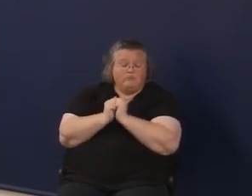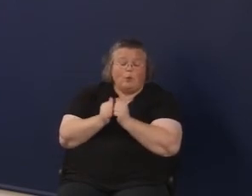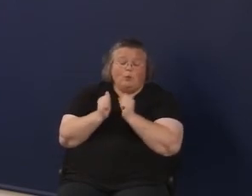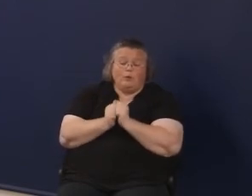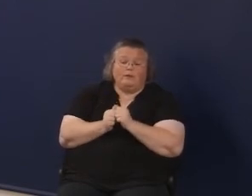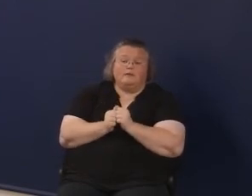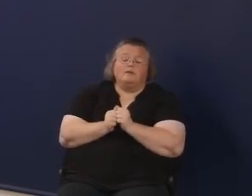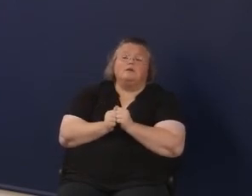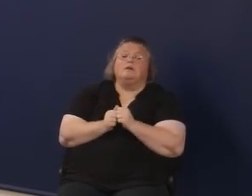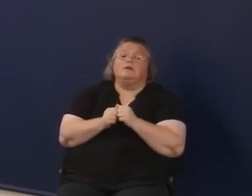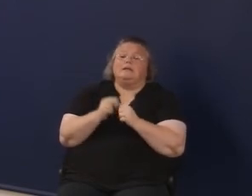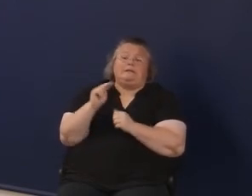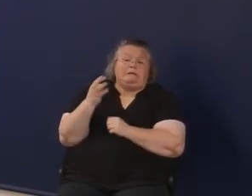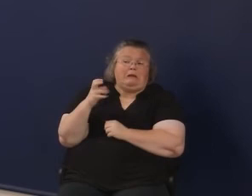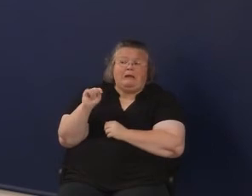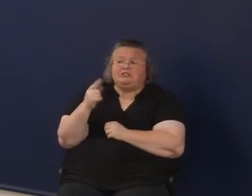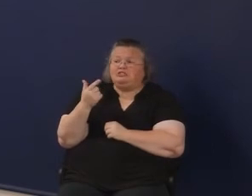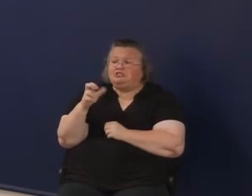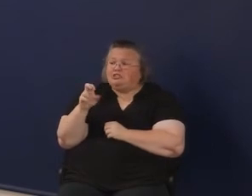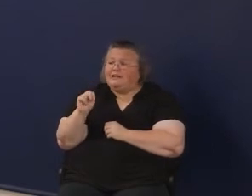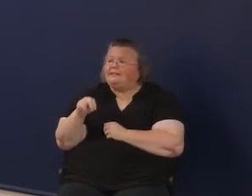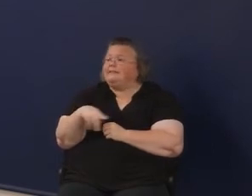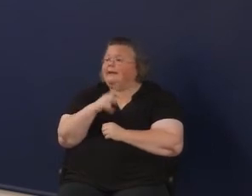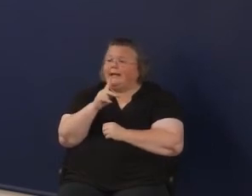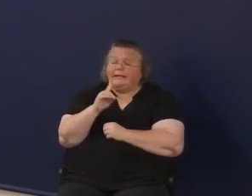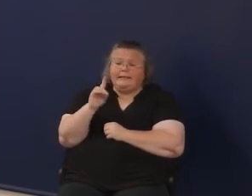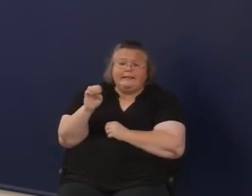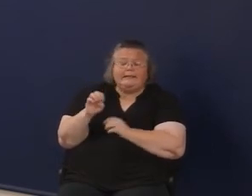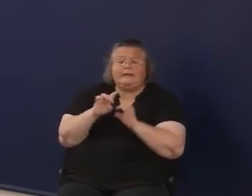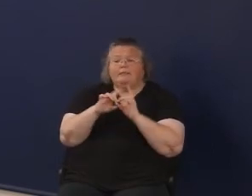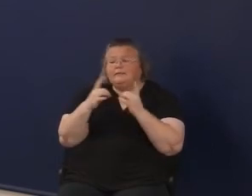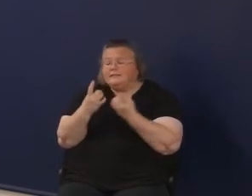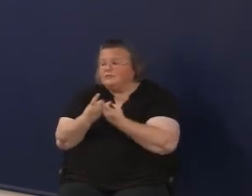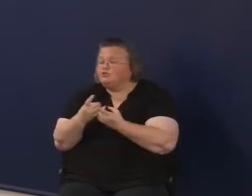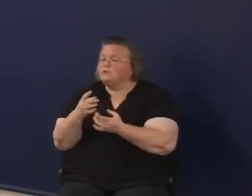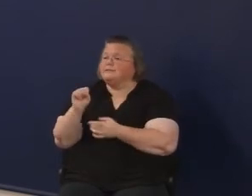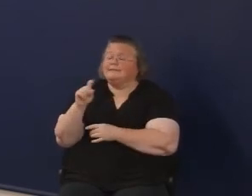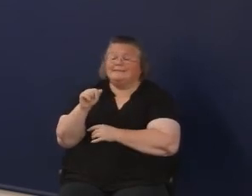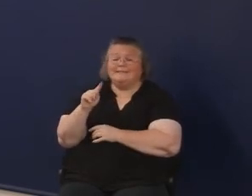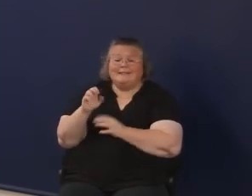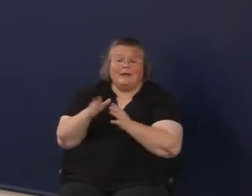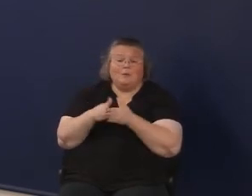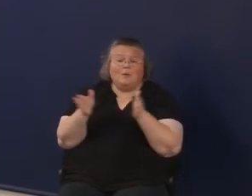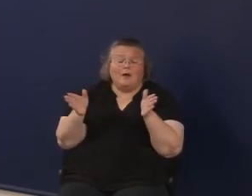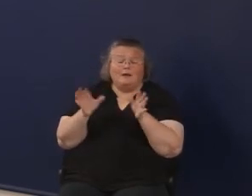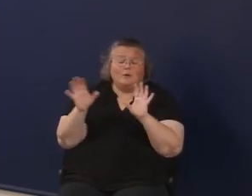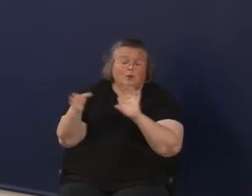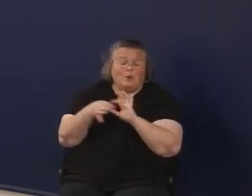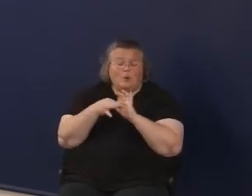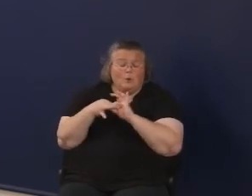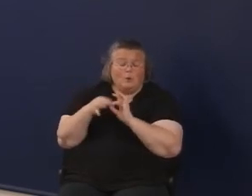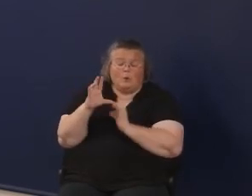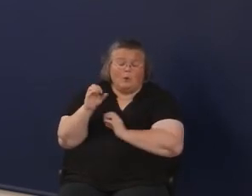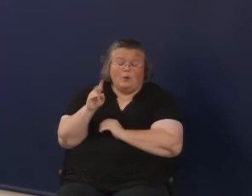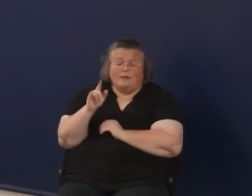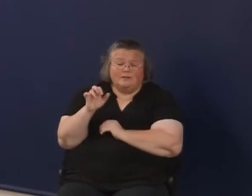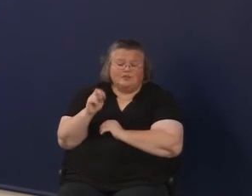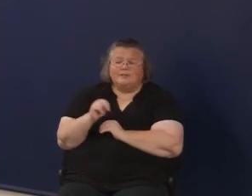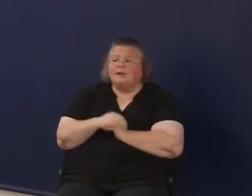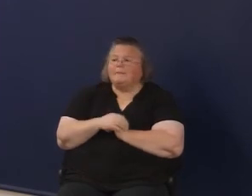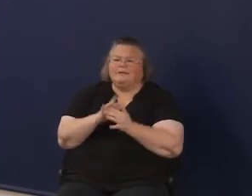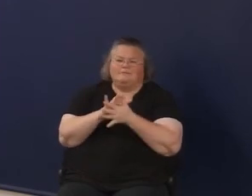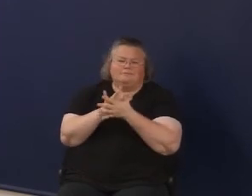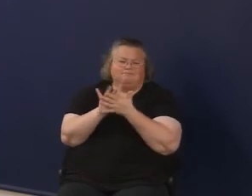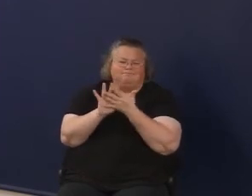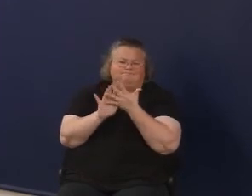PDE, NextGen, the districts themselves. The statewide coalition that brought in lots of other stakeholders. think,